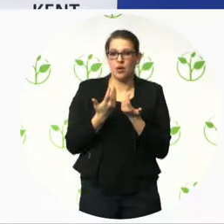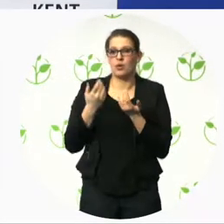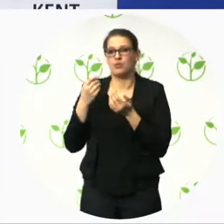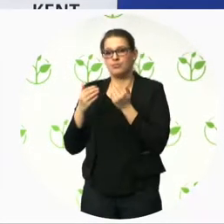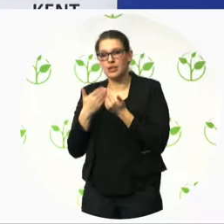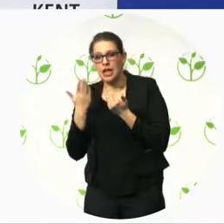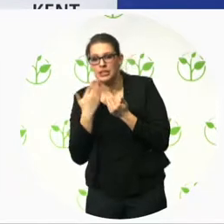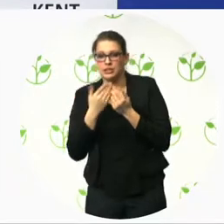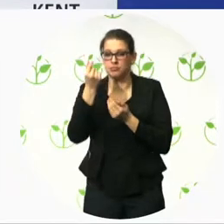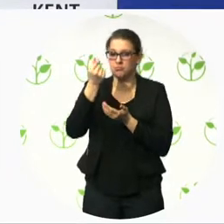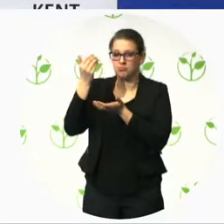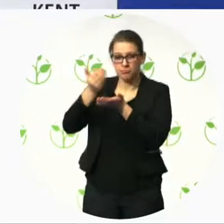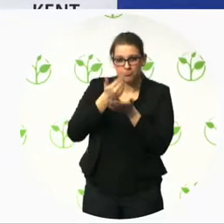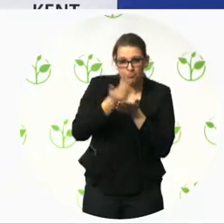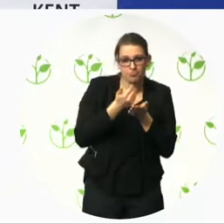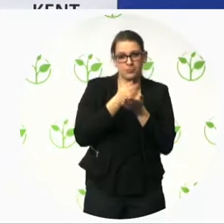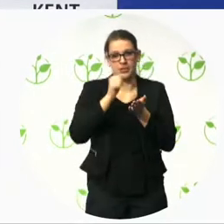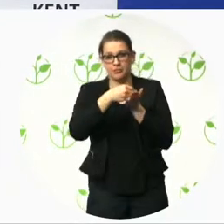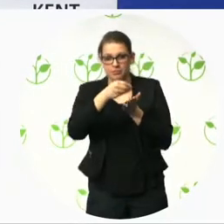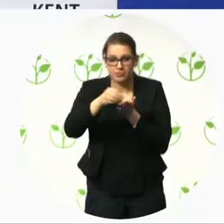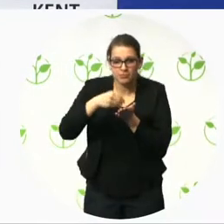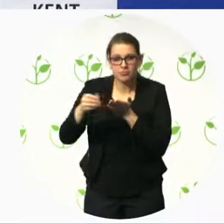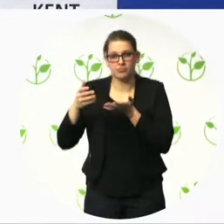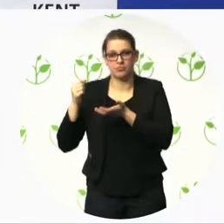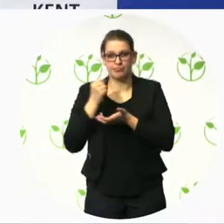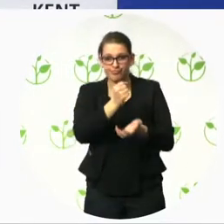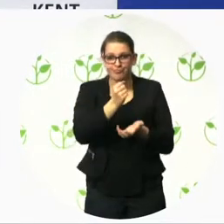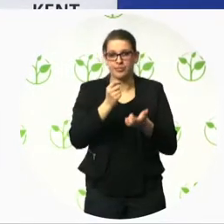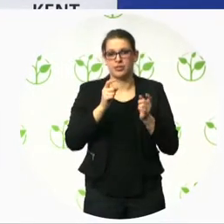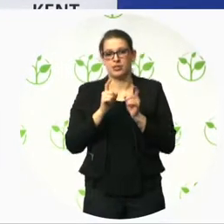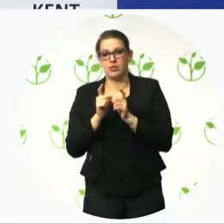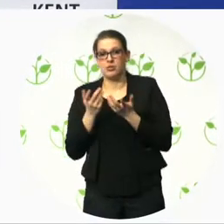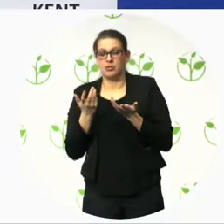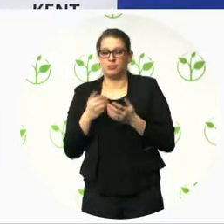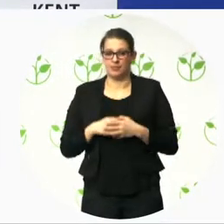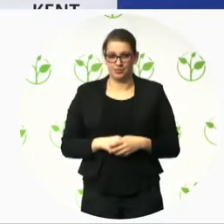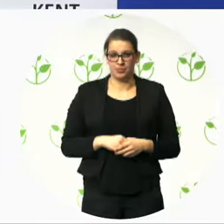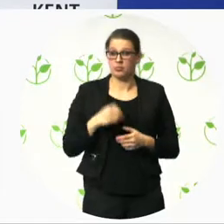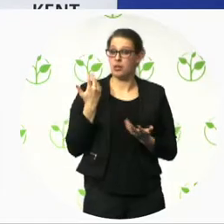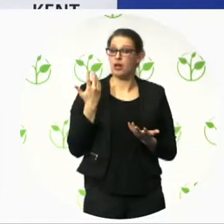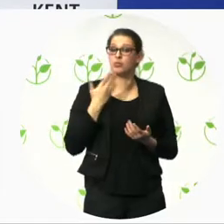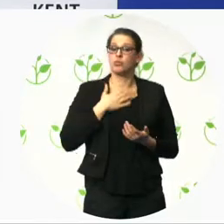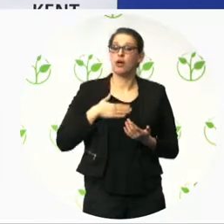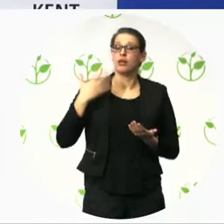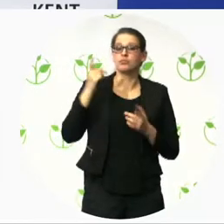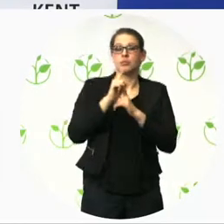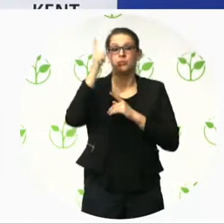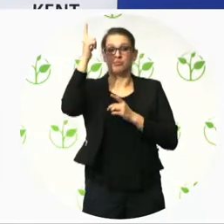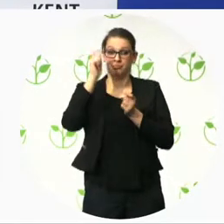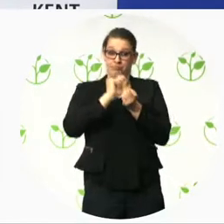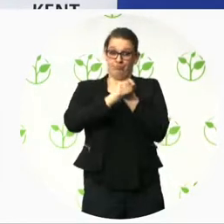So when will this all happen? The EU member states have the obligation in their national law